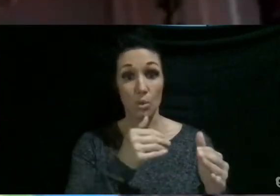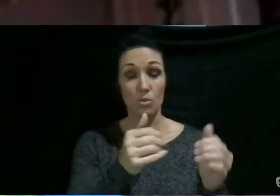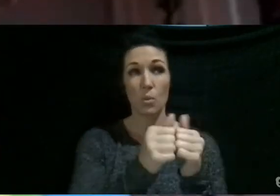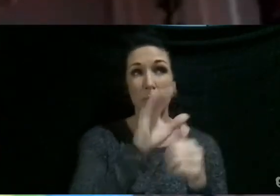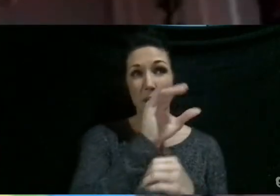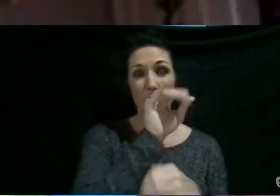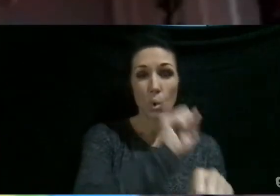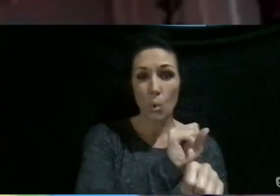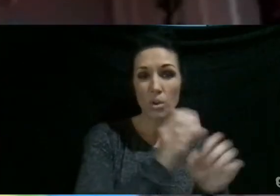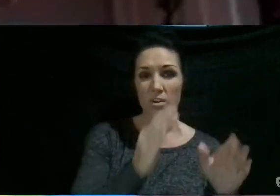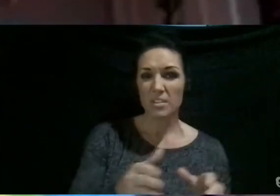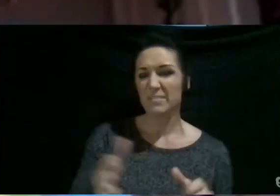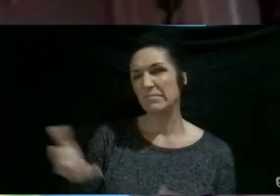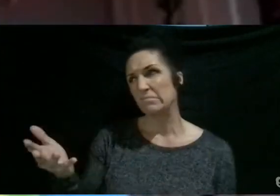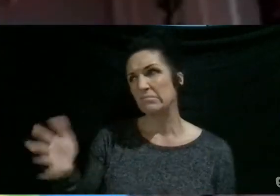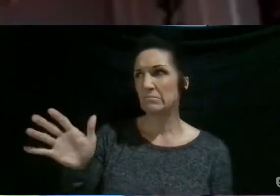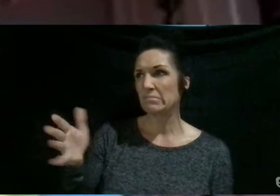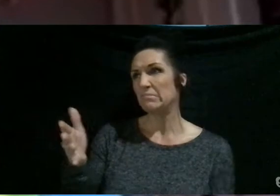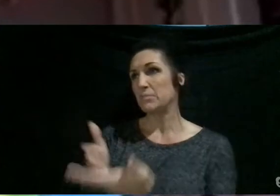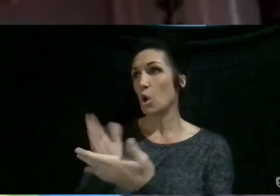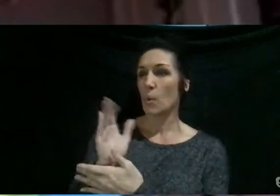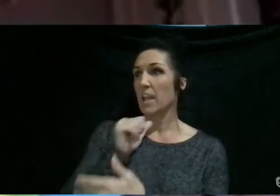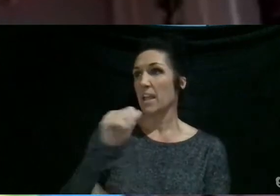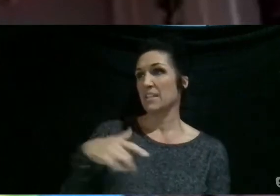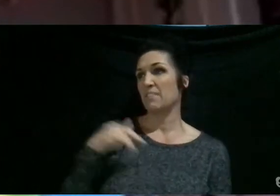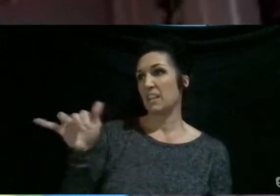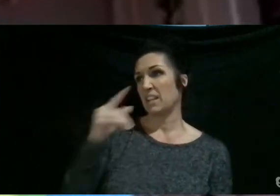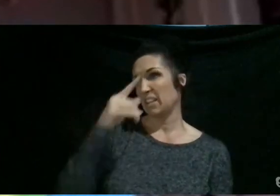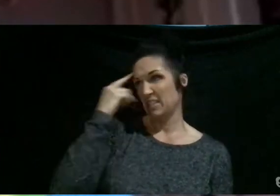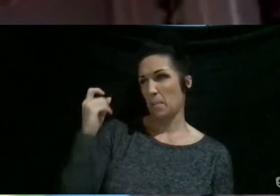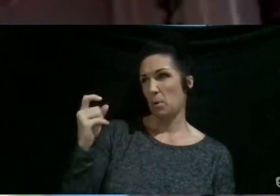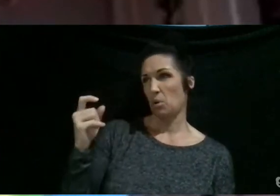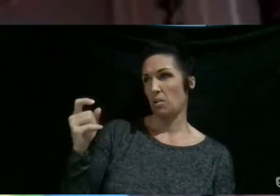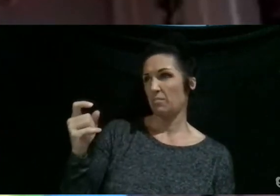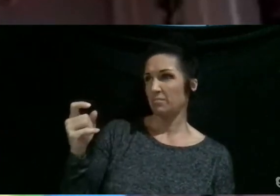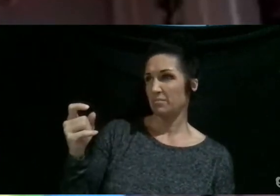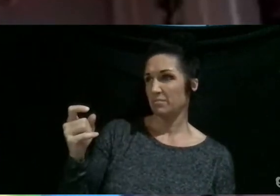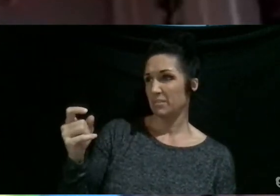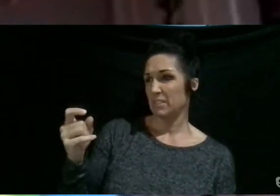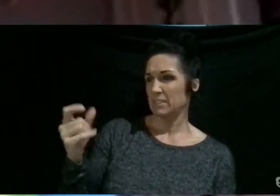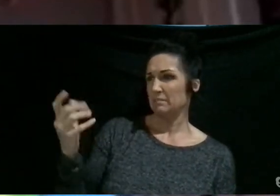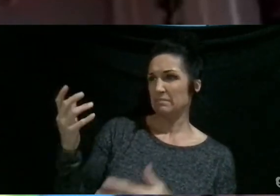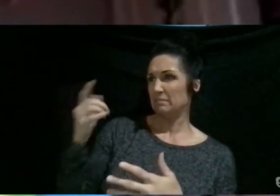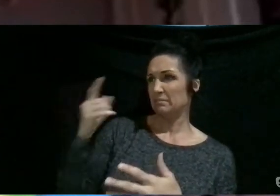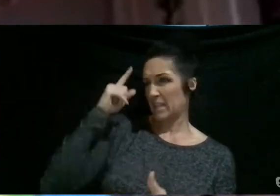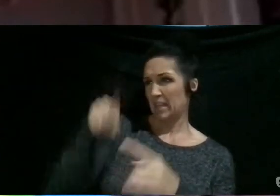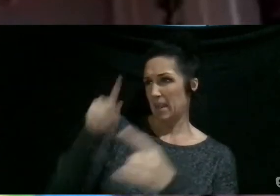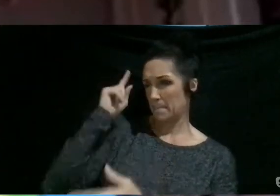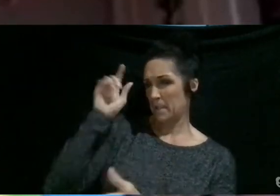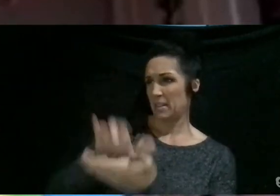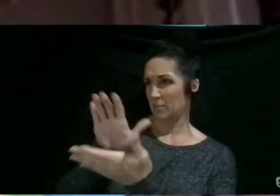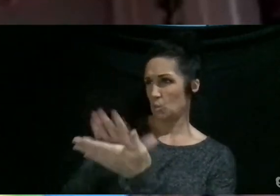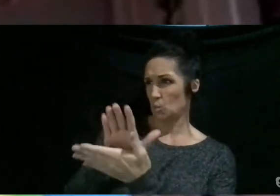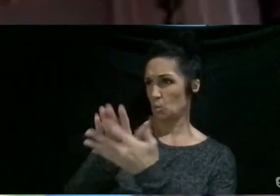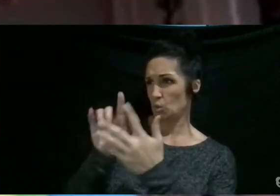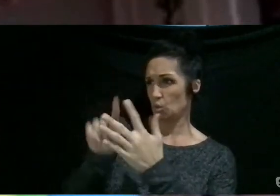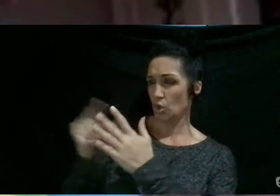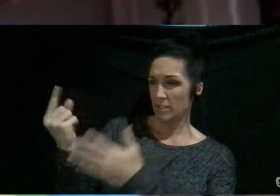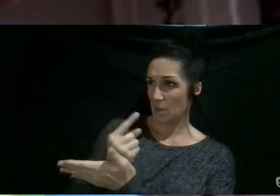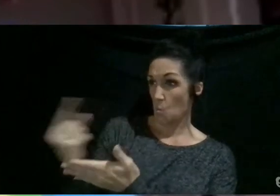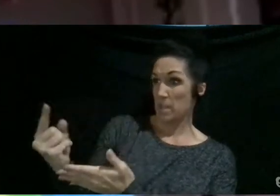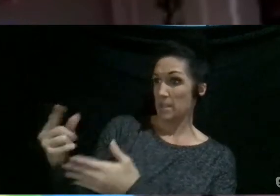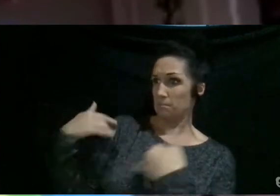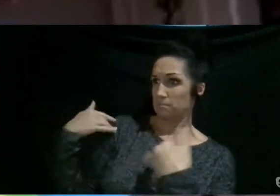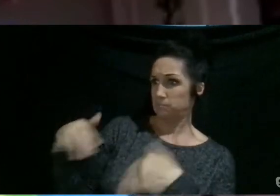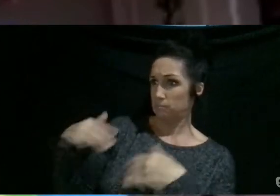It was all right. It hasn't really, like, felt like summer, and so I'm, like, kind of in denial about school starting in, like, less than a week, because, like, I couldn't really